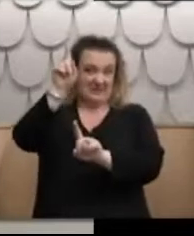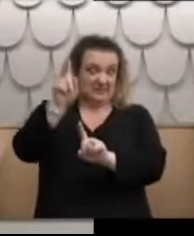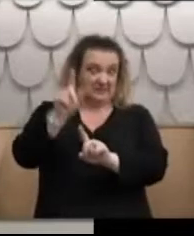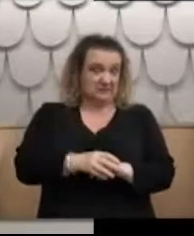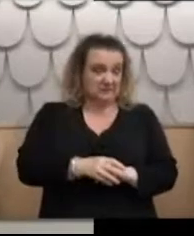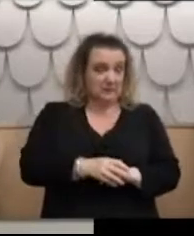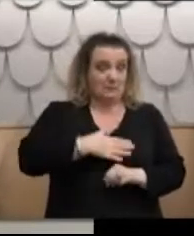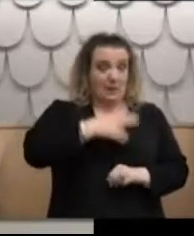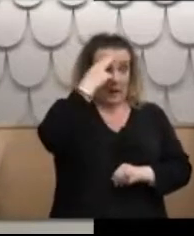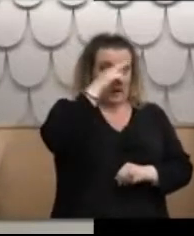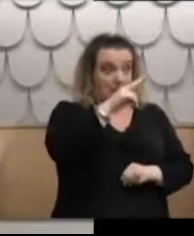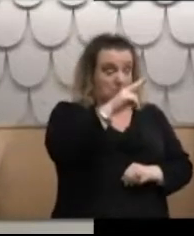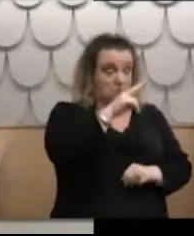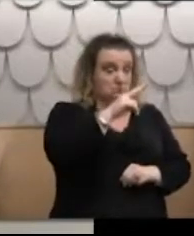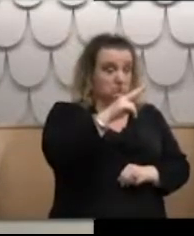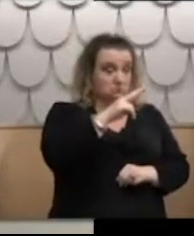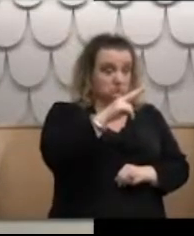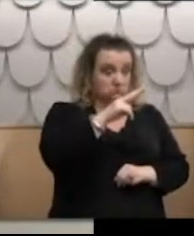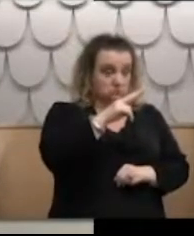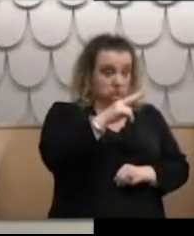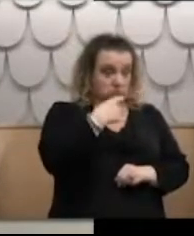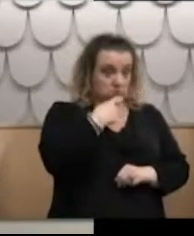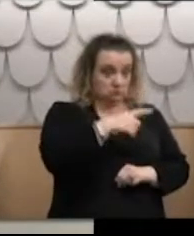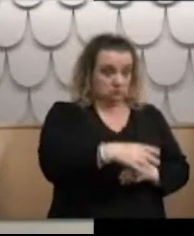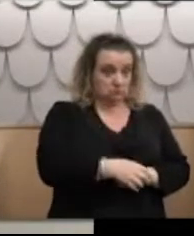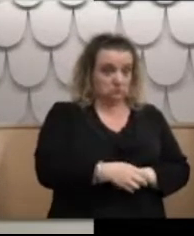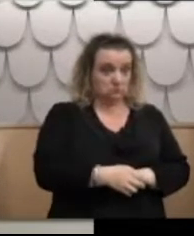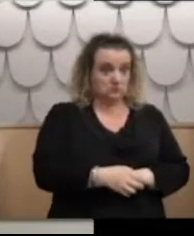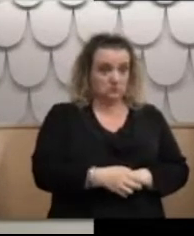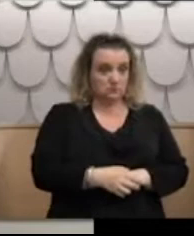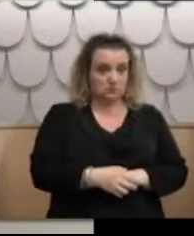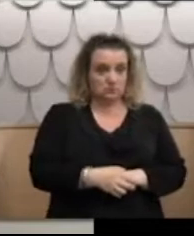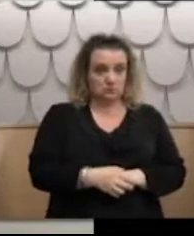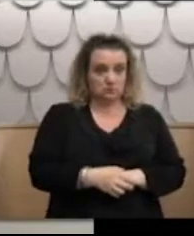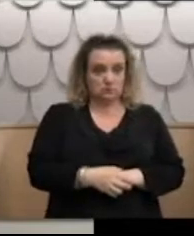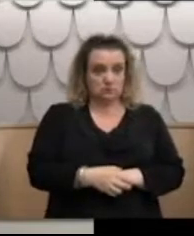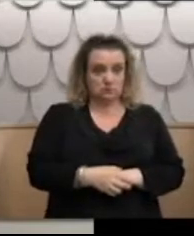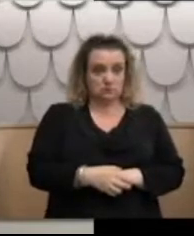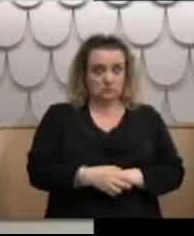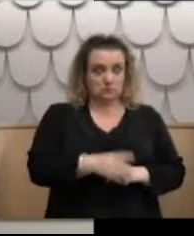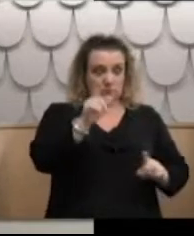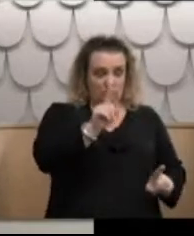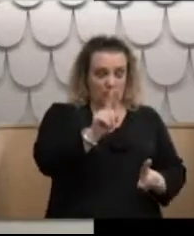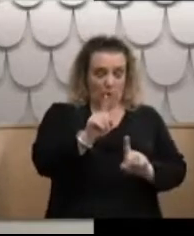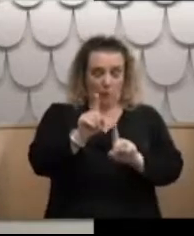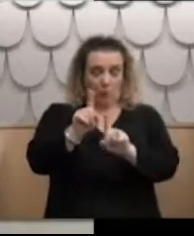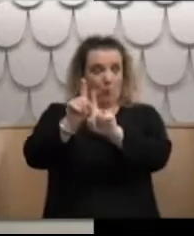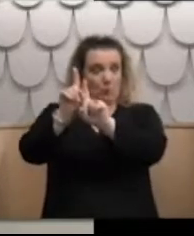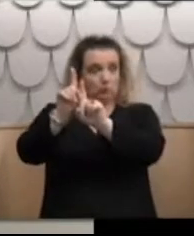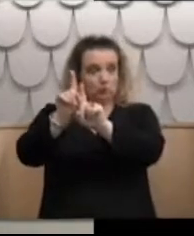When my name was called, I would follow them upstairs